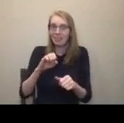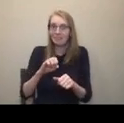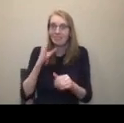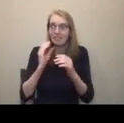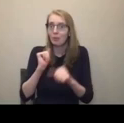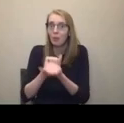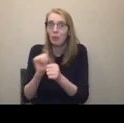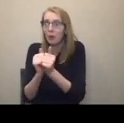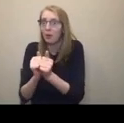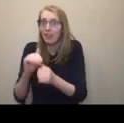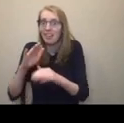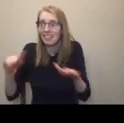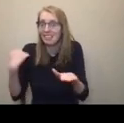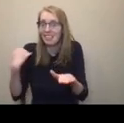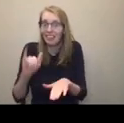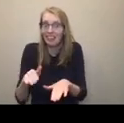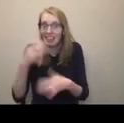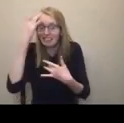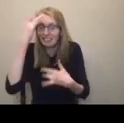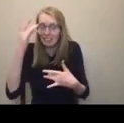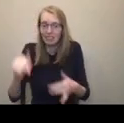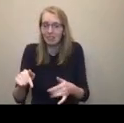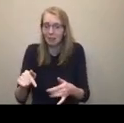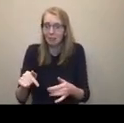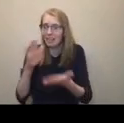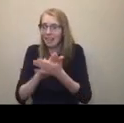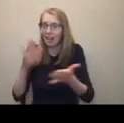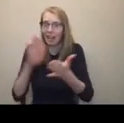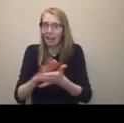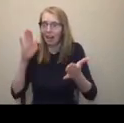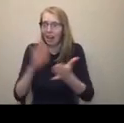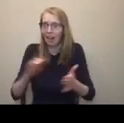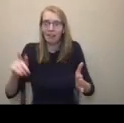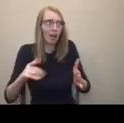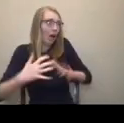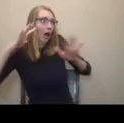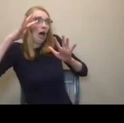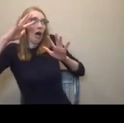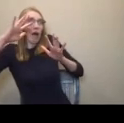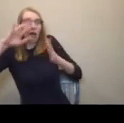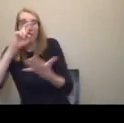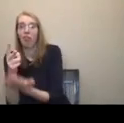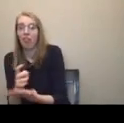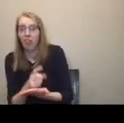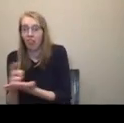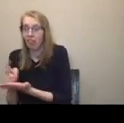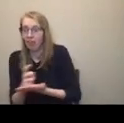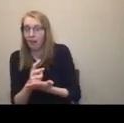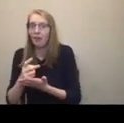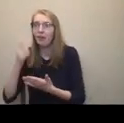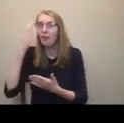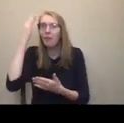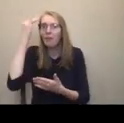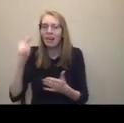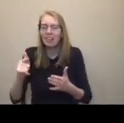idea. like, why is everybody in the the, you know, ducking cover position? It was like, oh, it's a it's so and you can't learn this stuff unless you play with people,